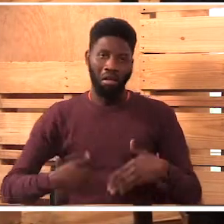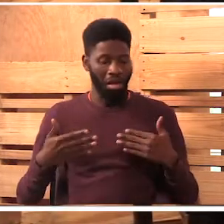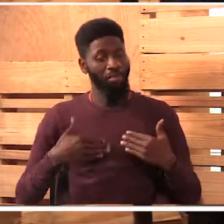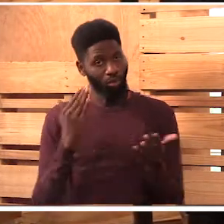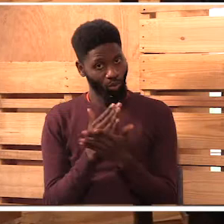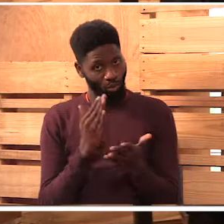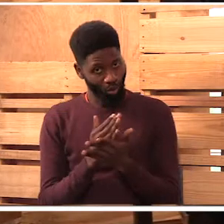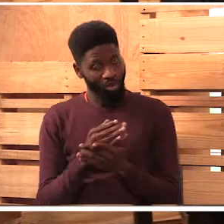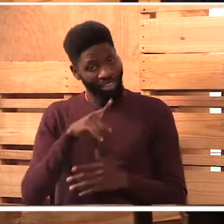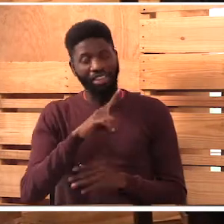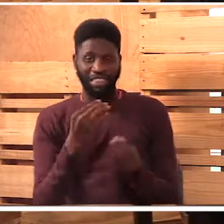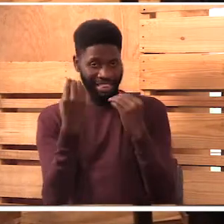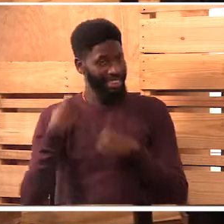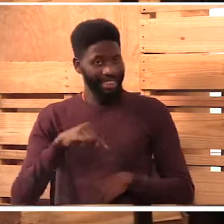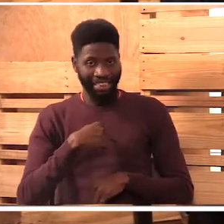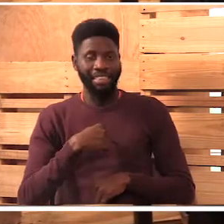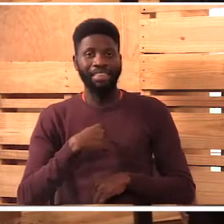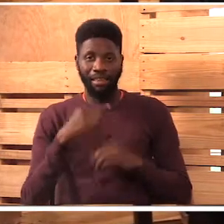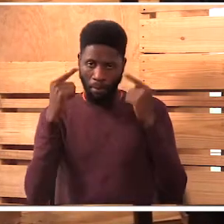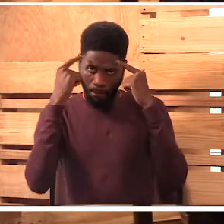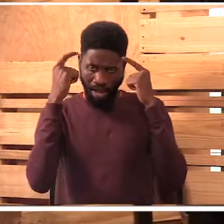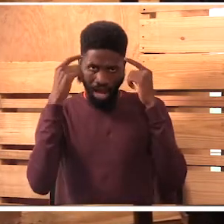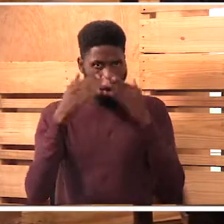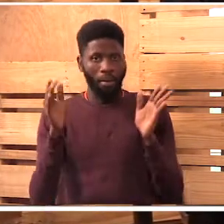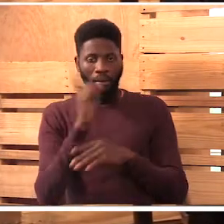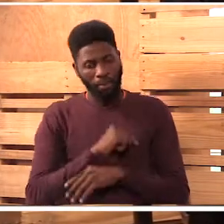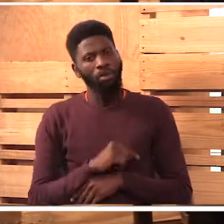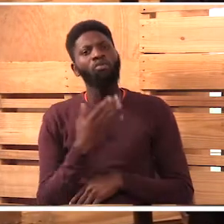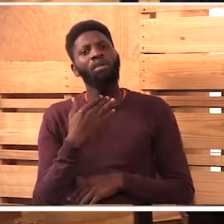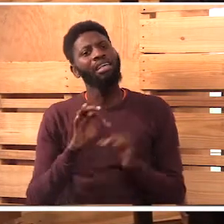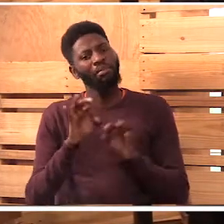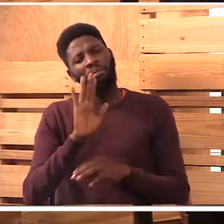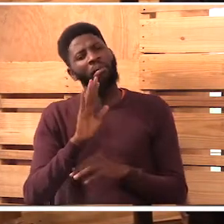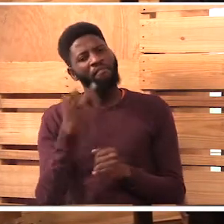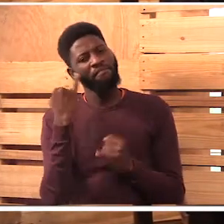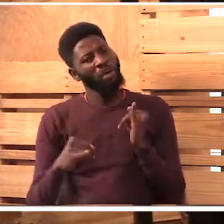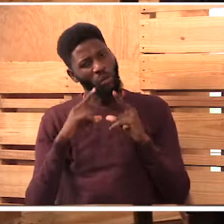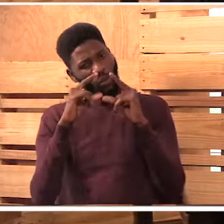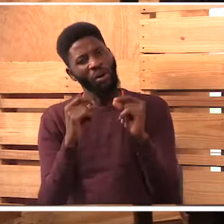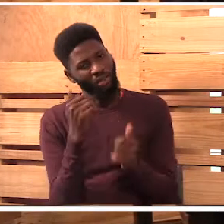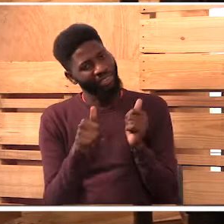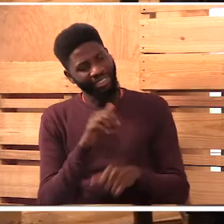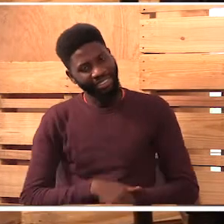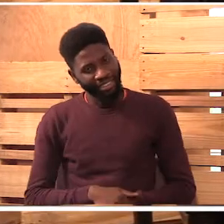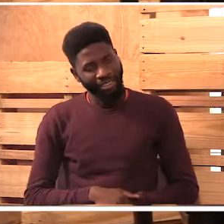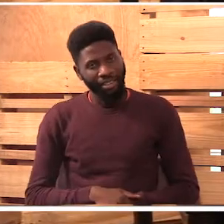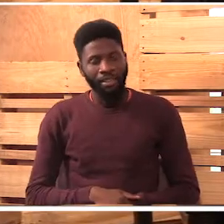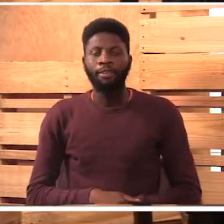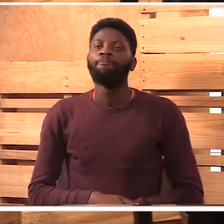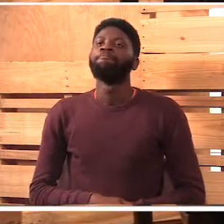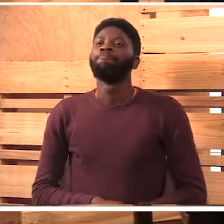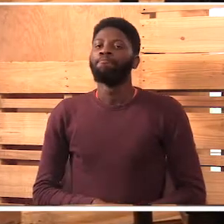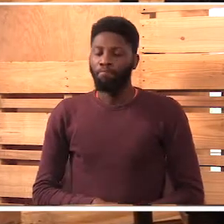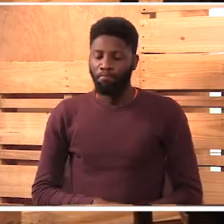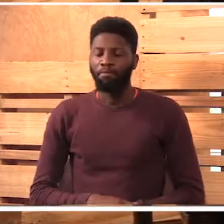you've enlightened us. And I want you to tell us your last, last words. You're parting short. Okay.